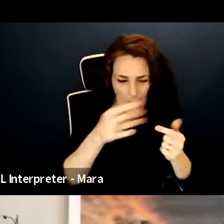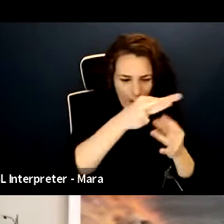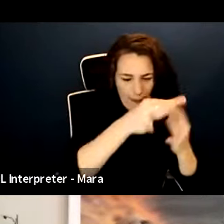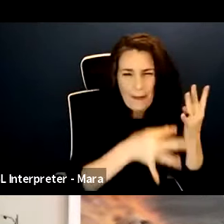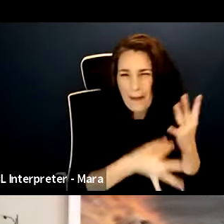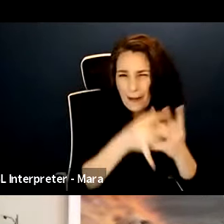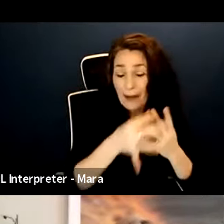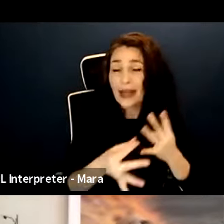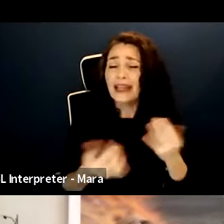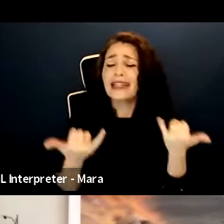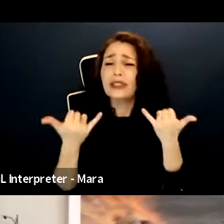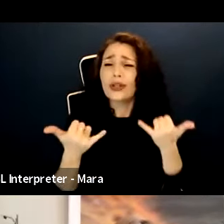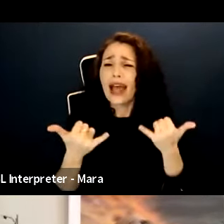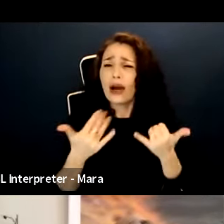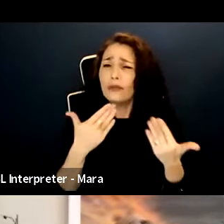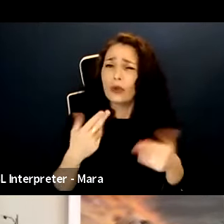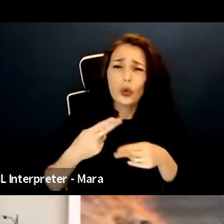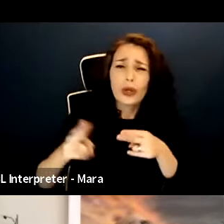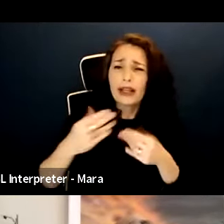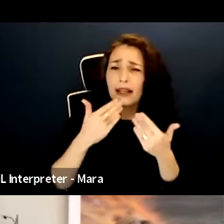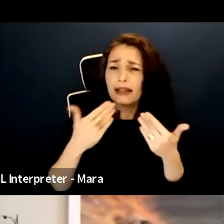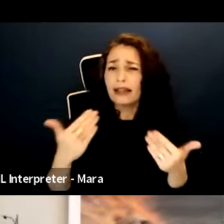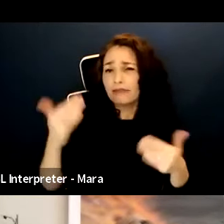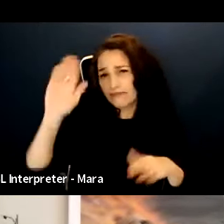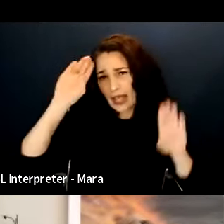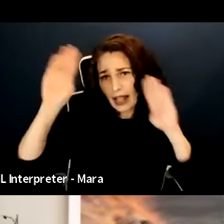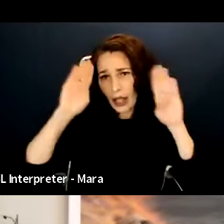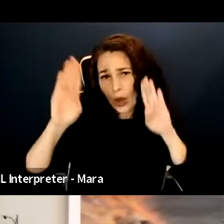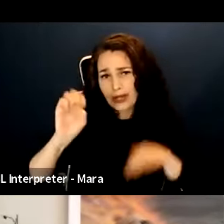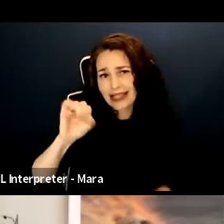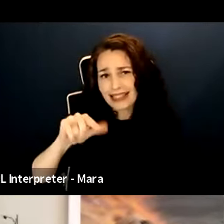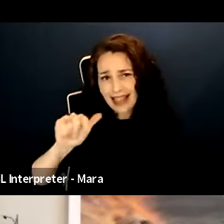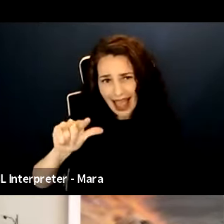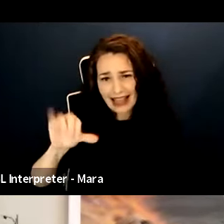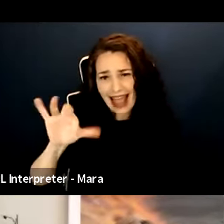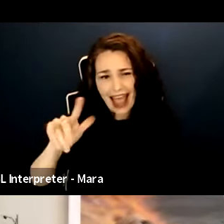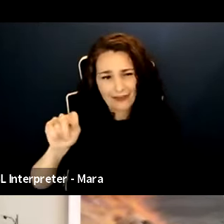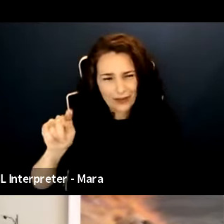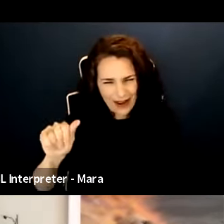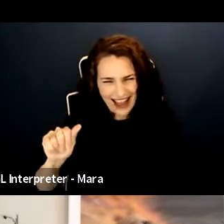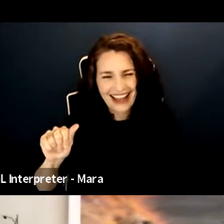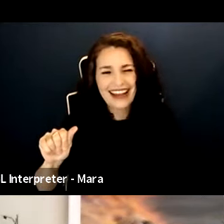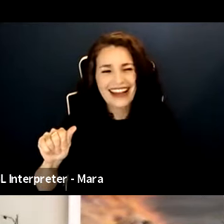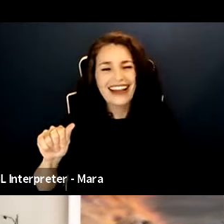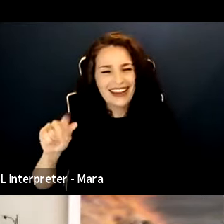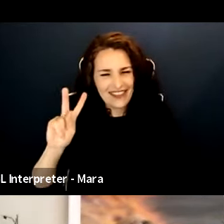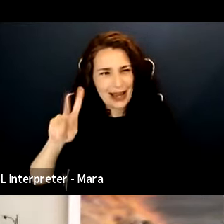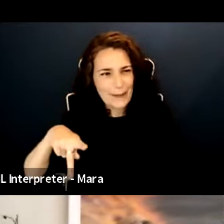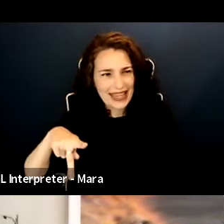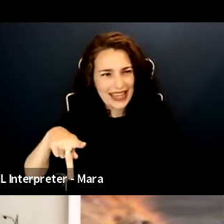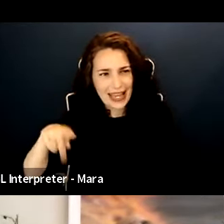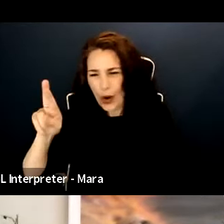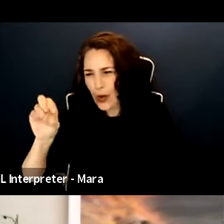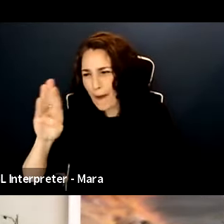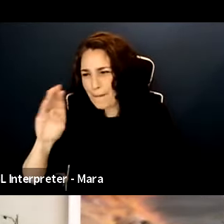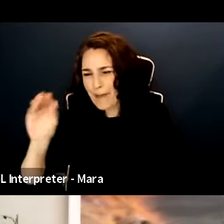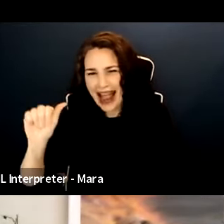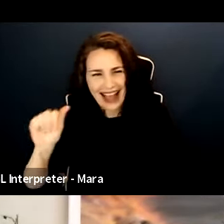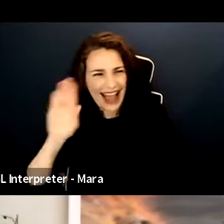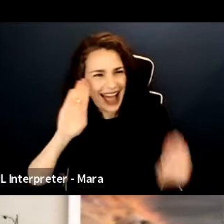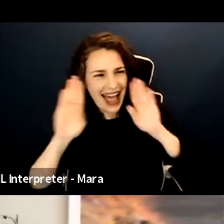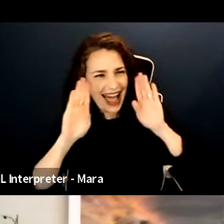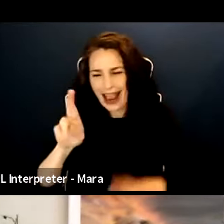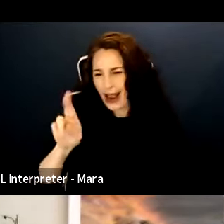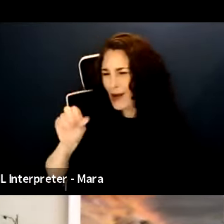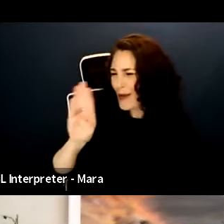moment to say a quick hello to our SAG-AFTRA Executive Vice President, Rebecca Damon. Hi, Rebecca. How are you? Hey there, Embrielle. Excited